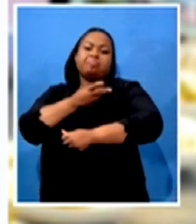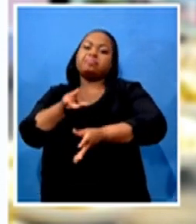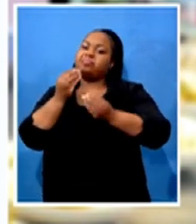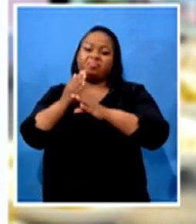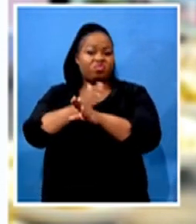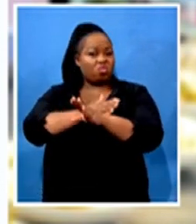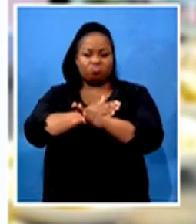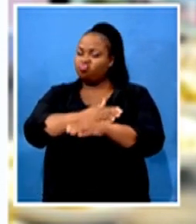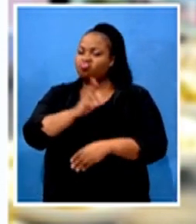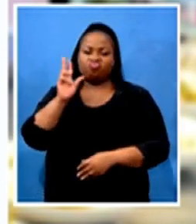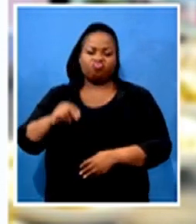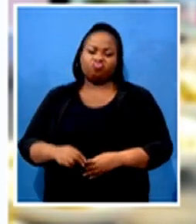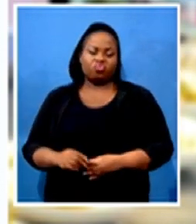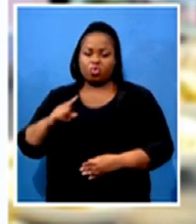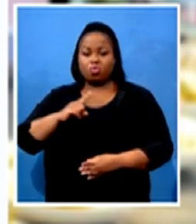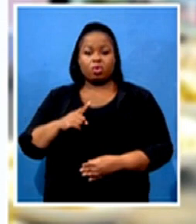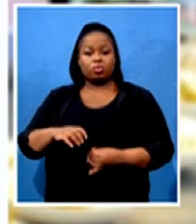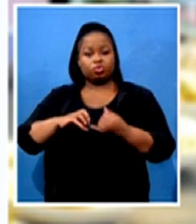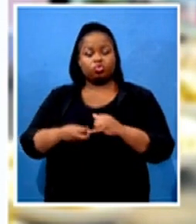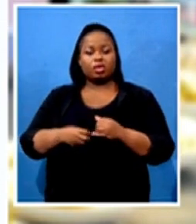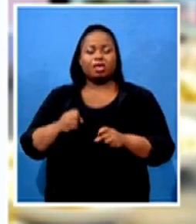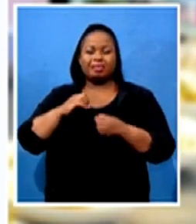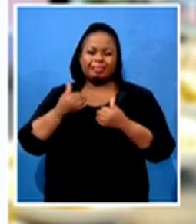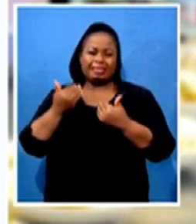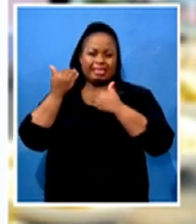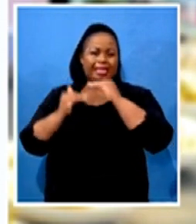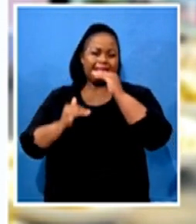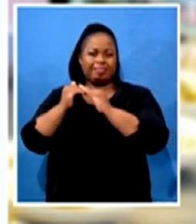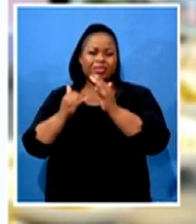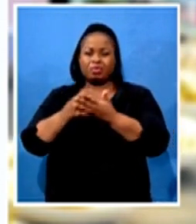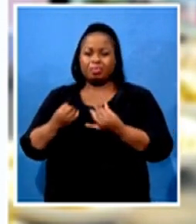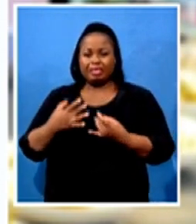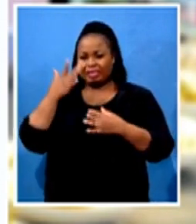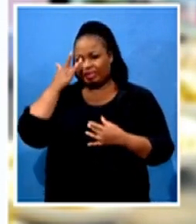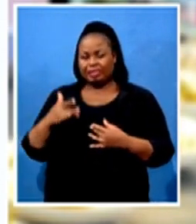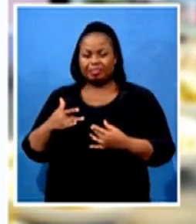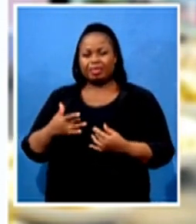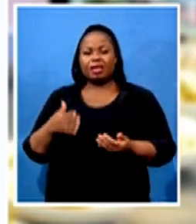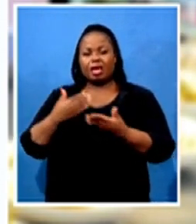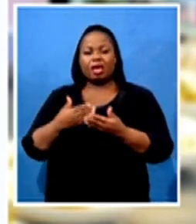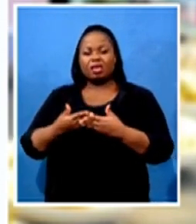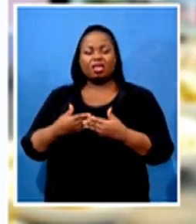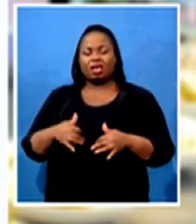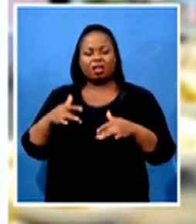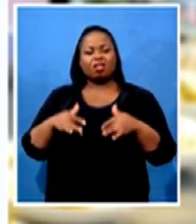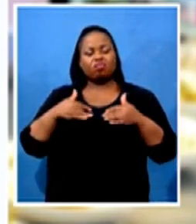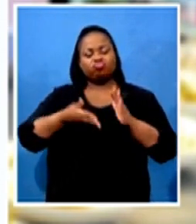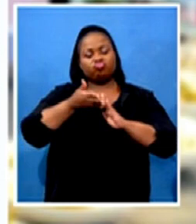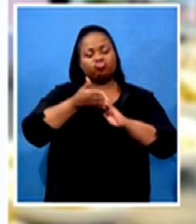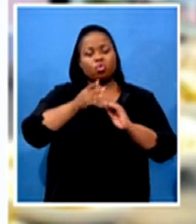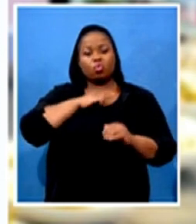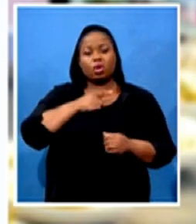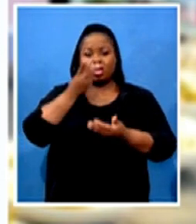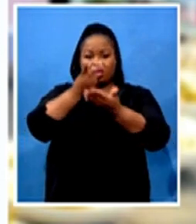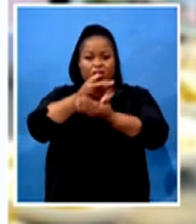chances of infection through things I can live without. The idea of battling to get a hospital bed while sick, being taken to a